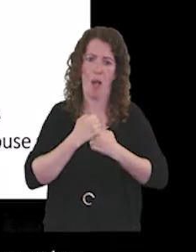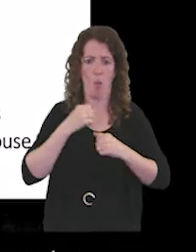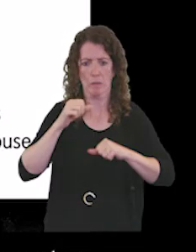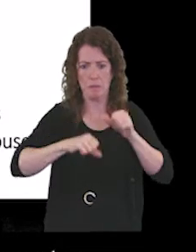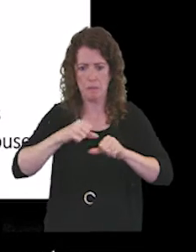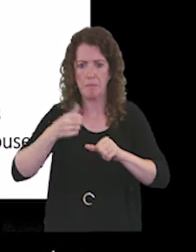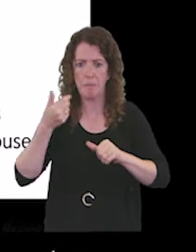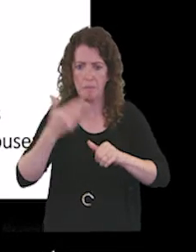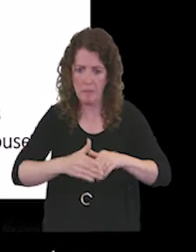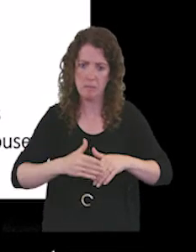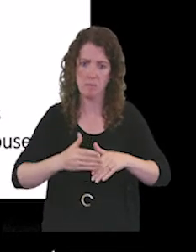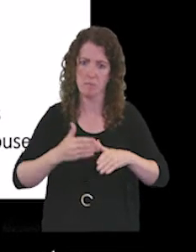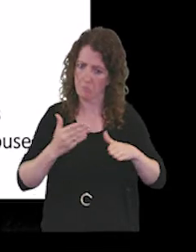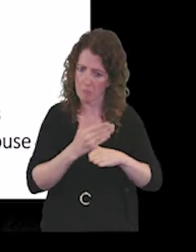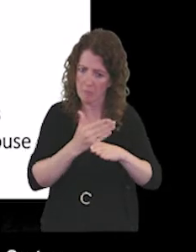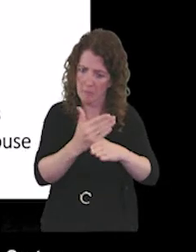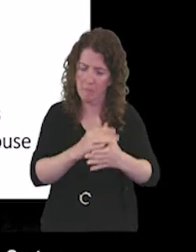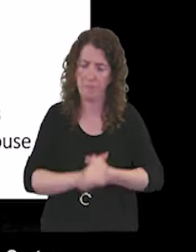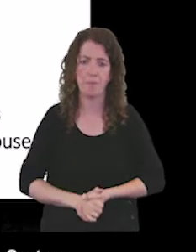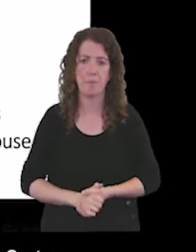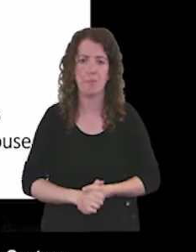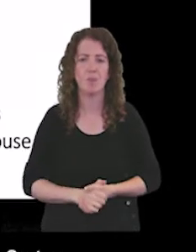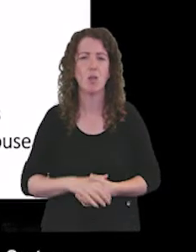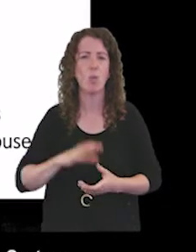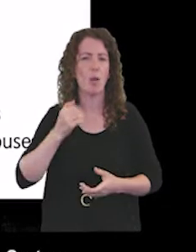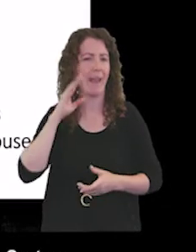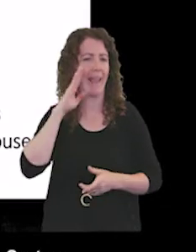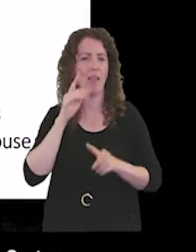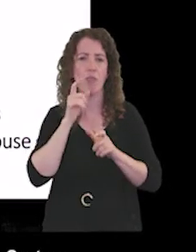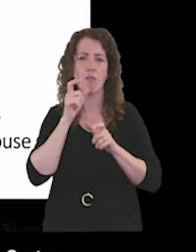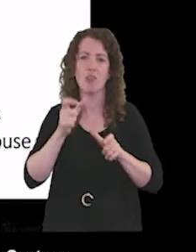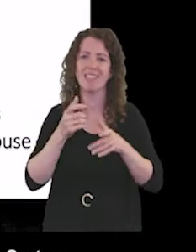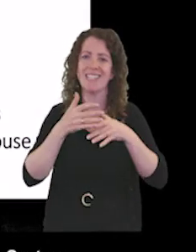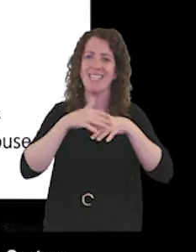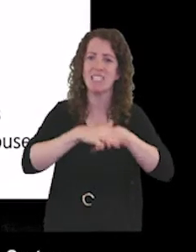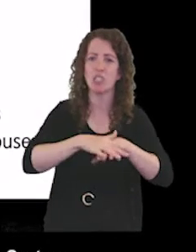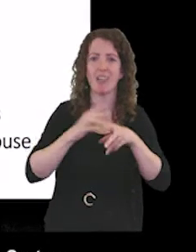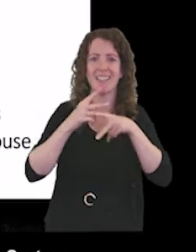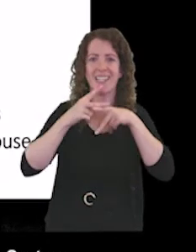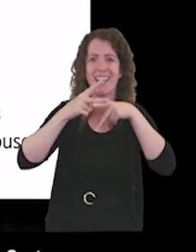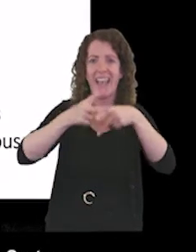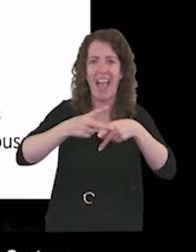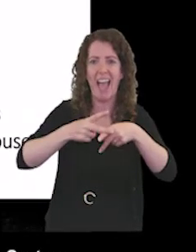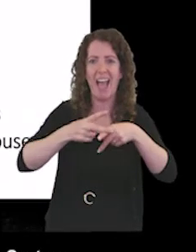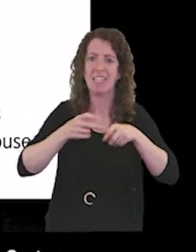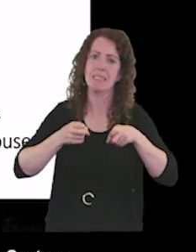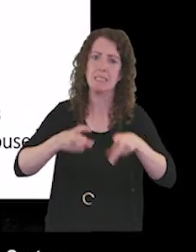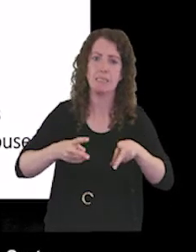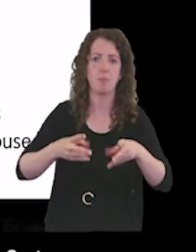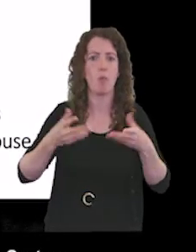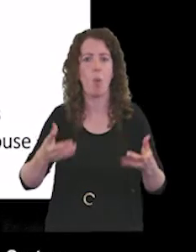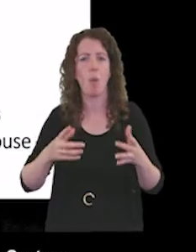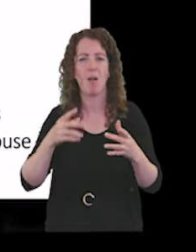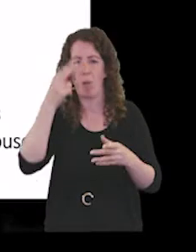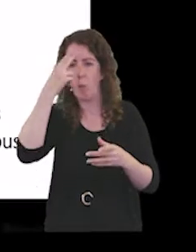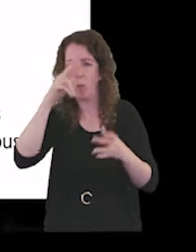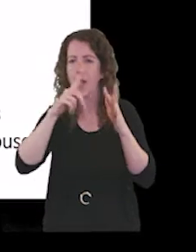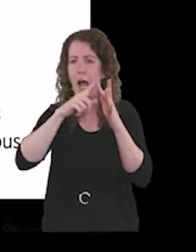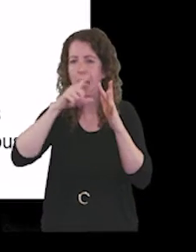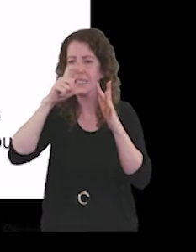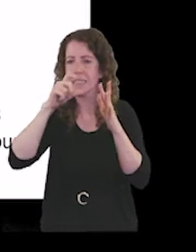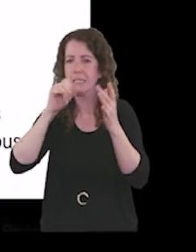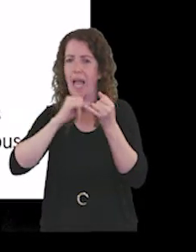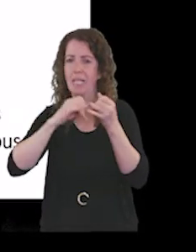increasingly, you'll be hearing the phrase integrated care system or ICS and related.